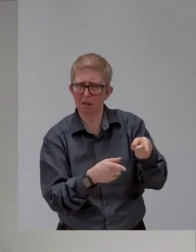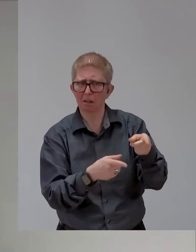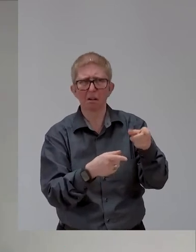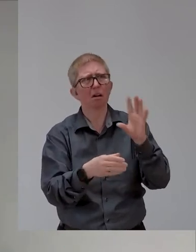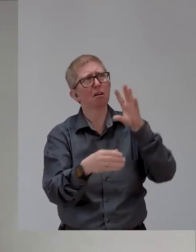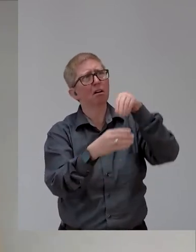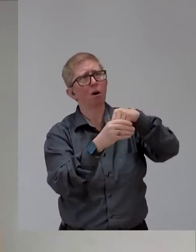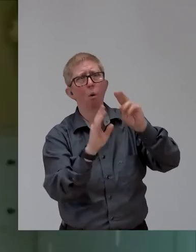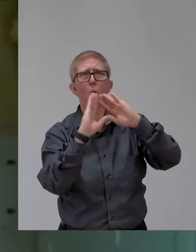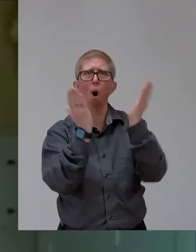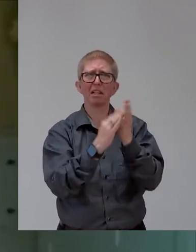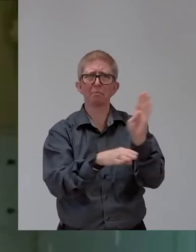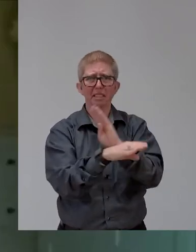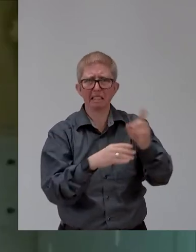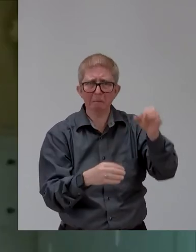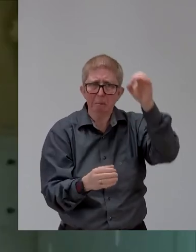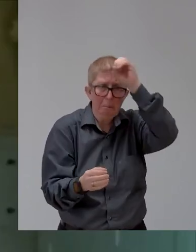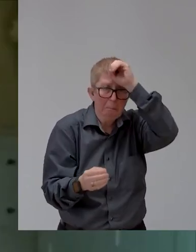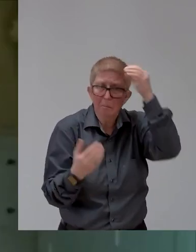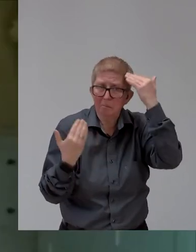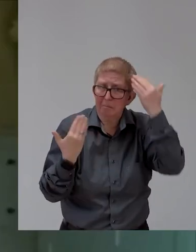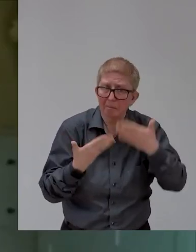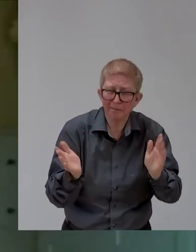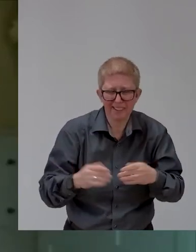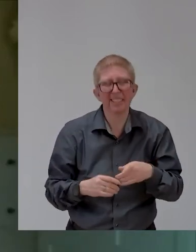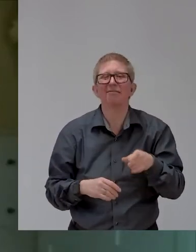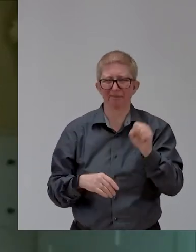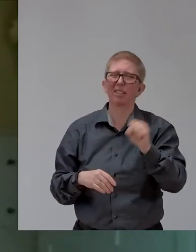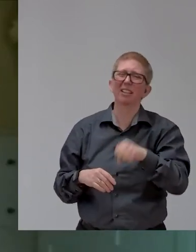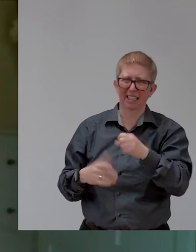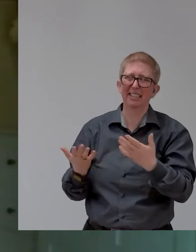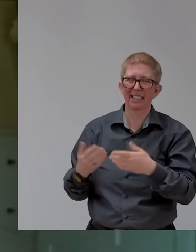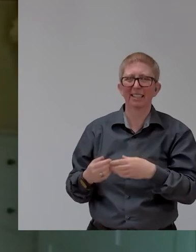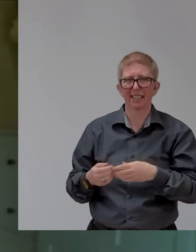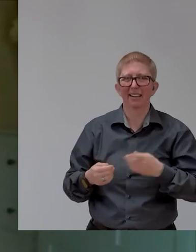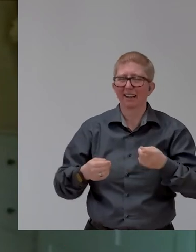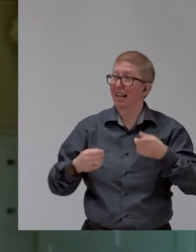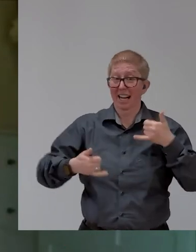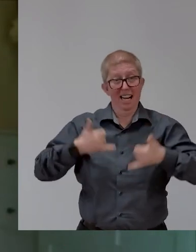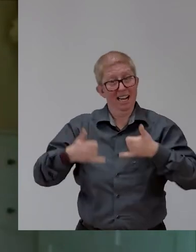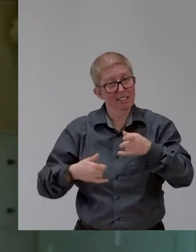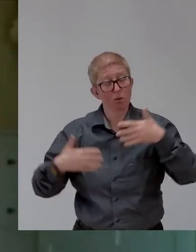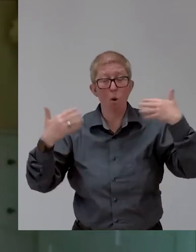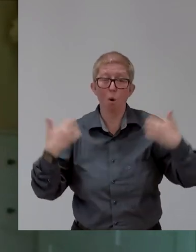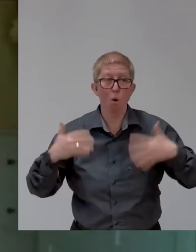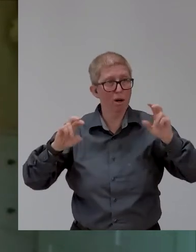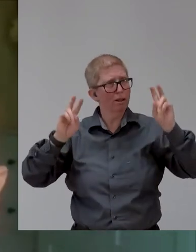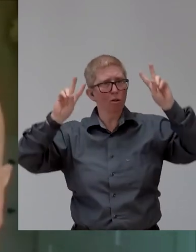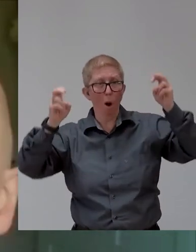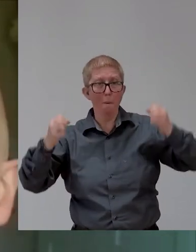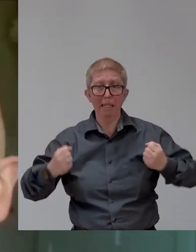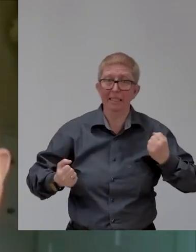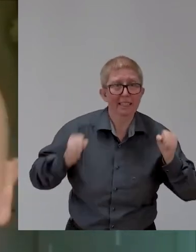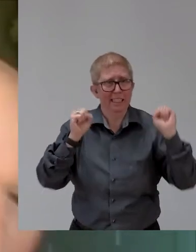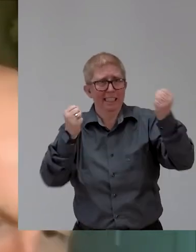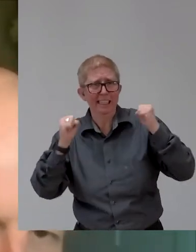experience? You don't have to be, I think you were passionate about it. You were talking passionately about it. I wondered why you were so passionate. Now that could be